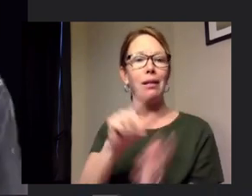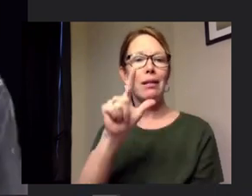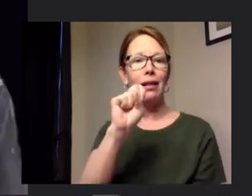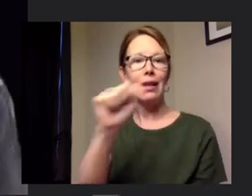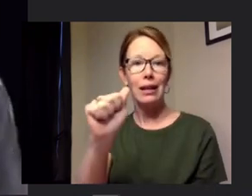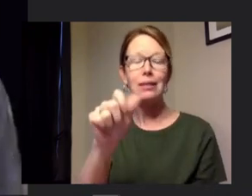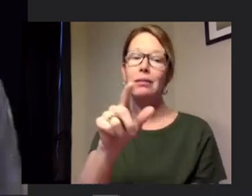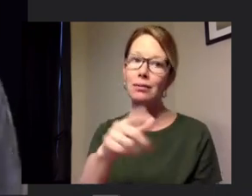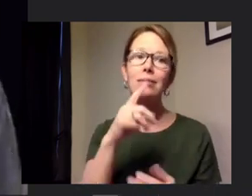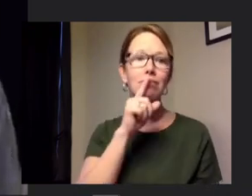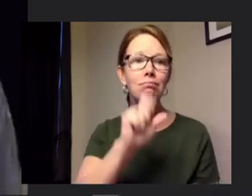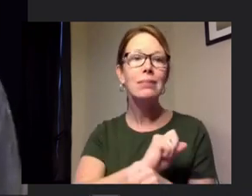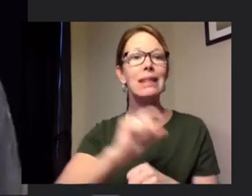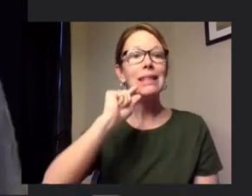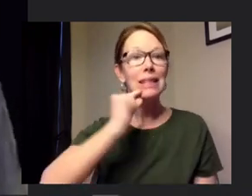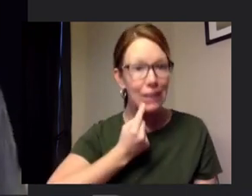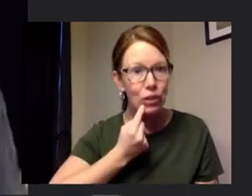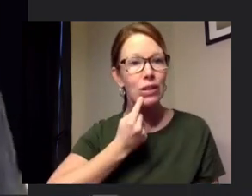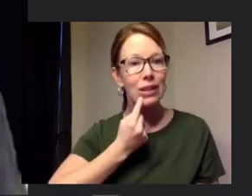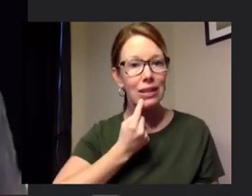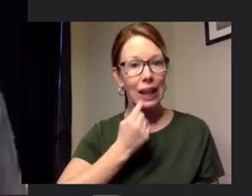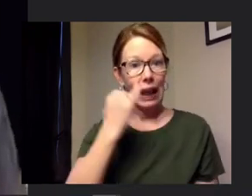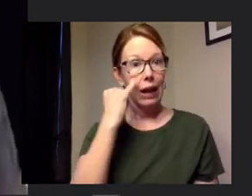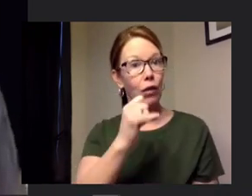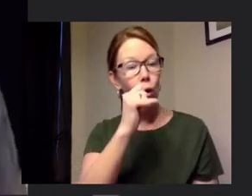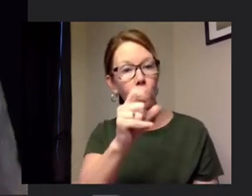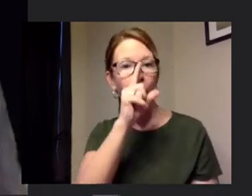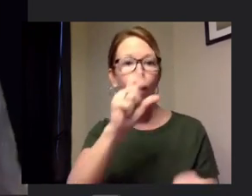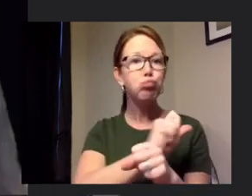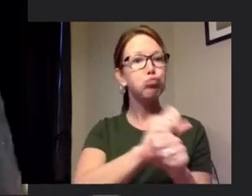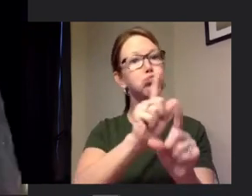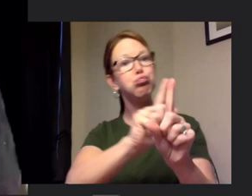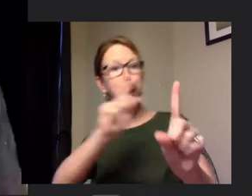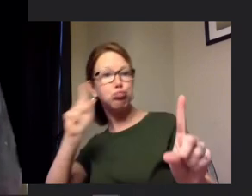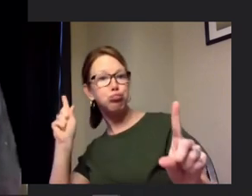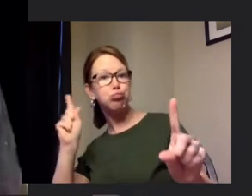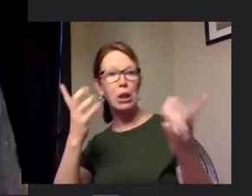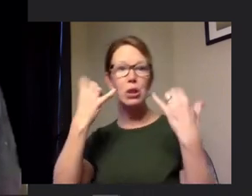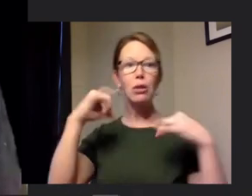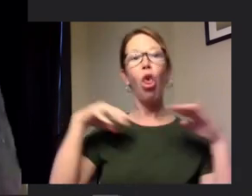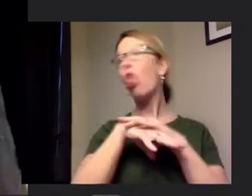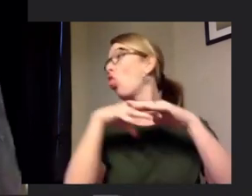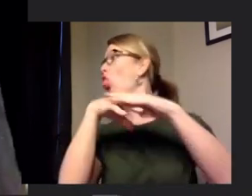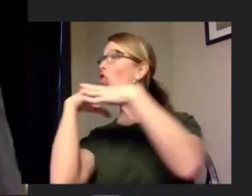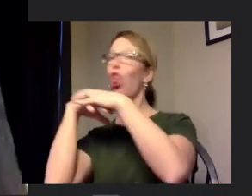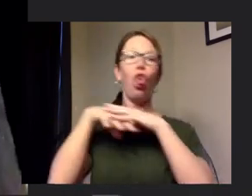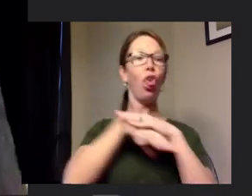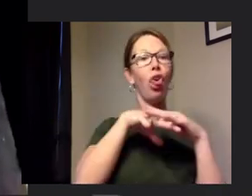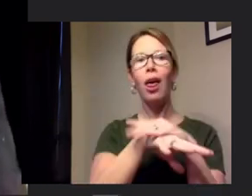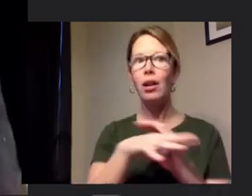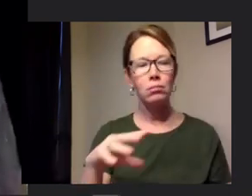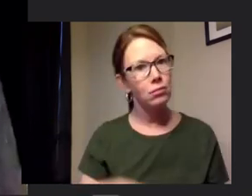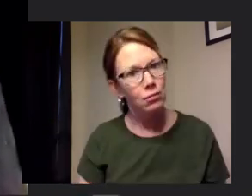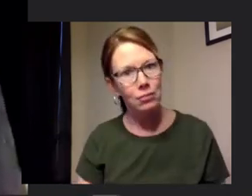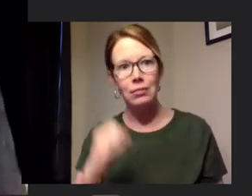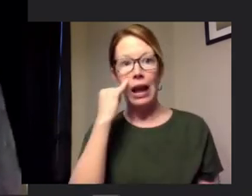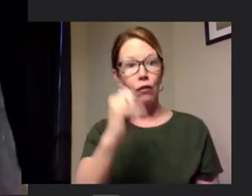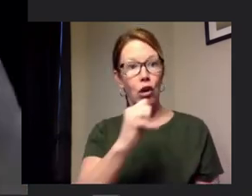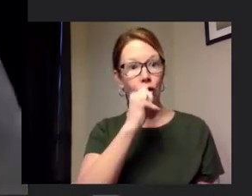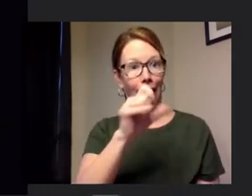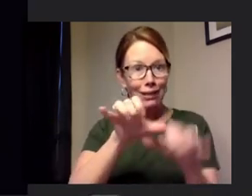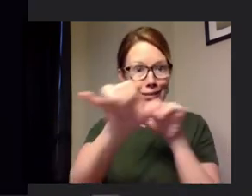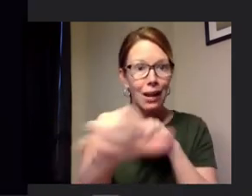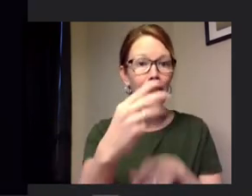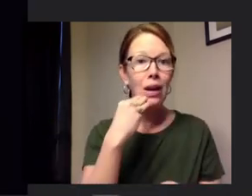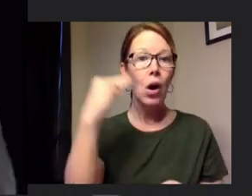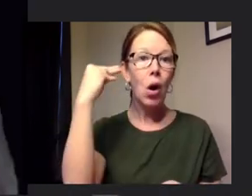getting serious people so if you're not socially distancing if you're not staying home if you're not doing everything we tell you